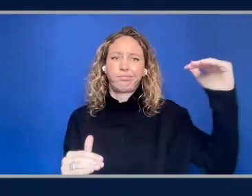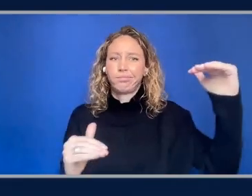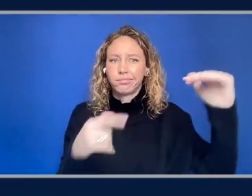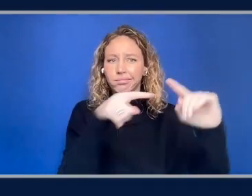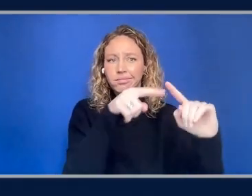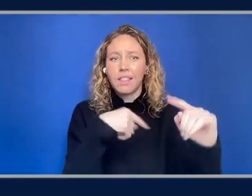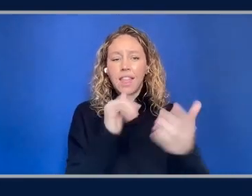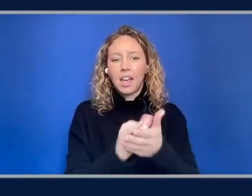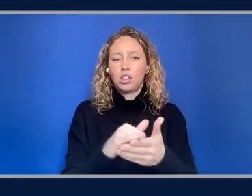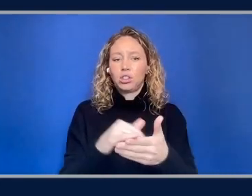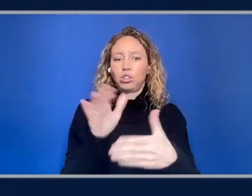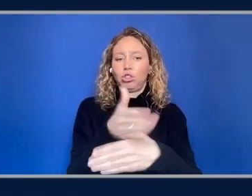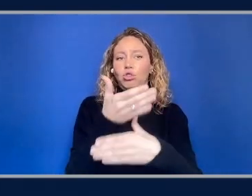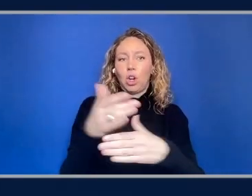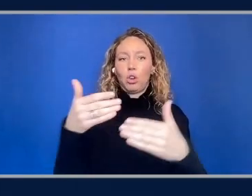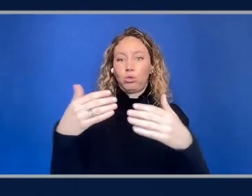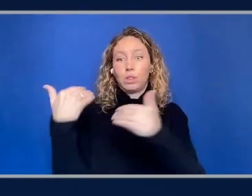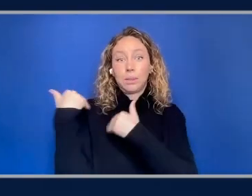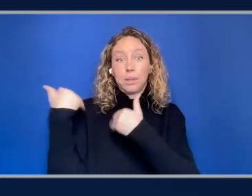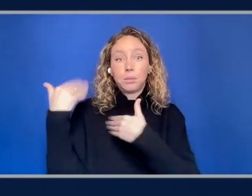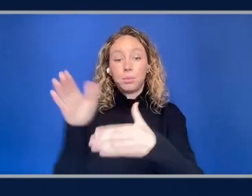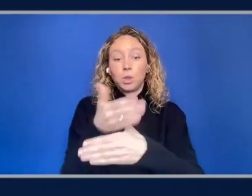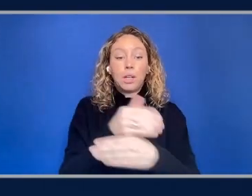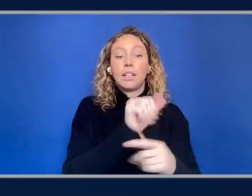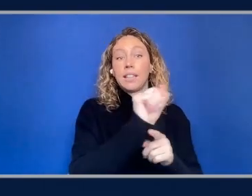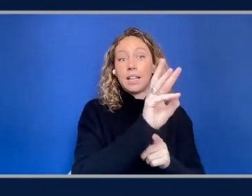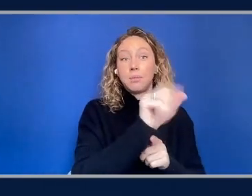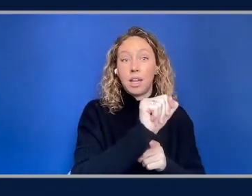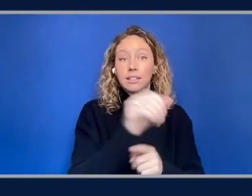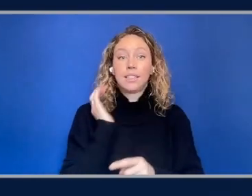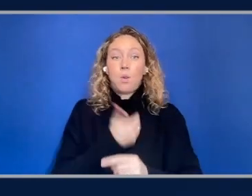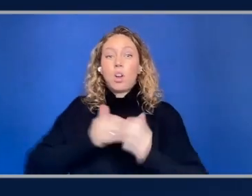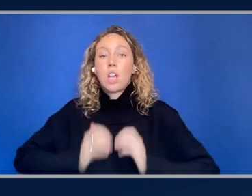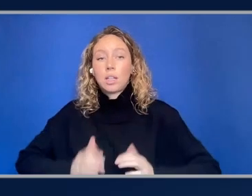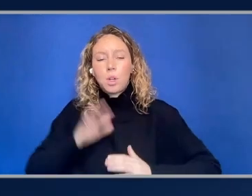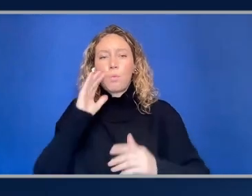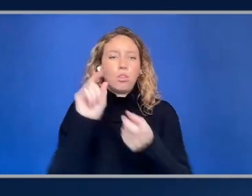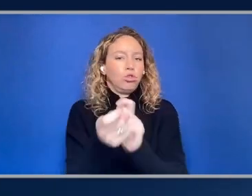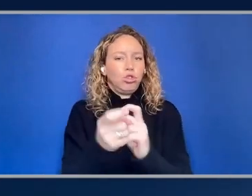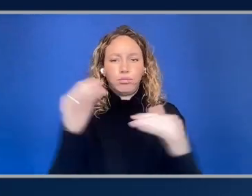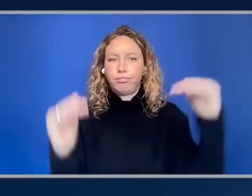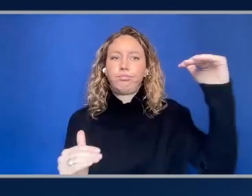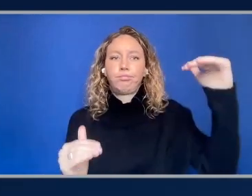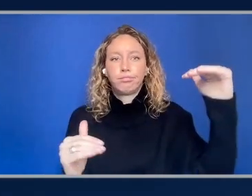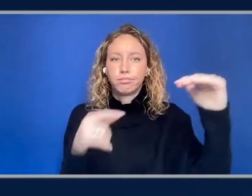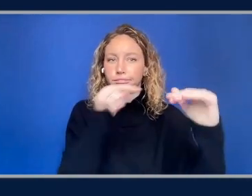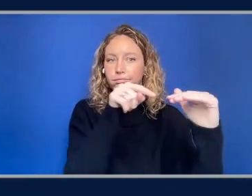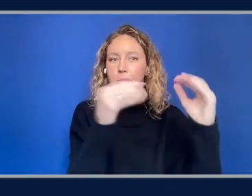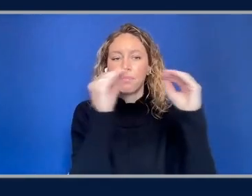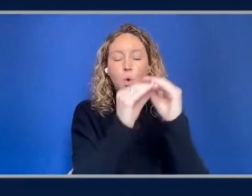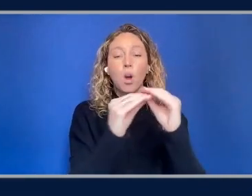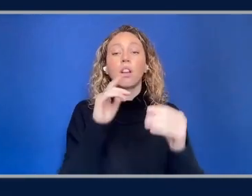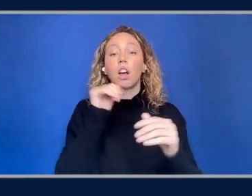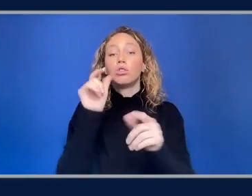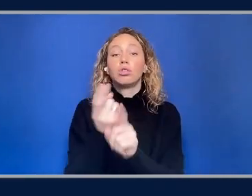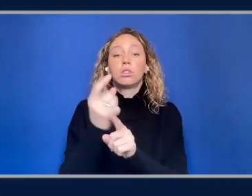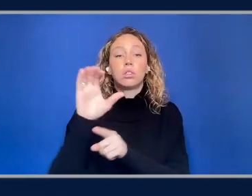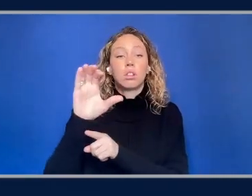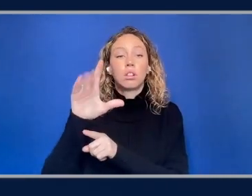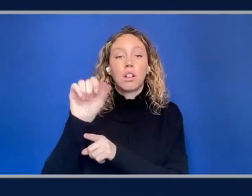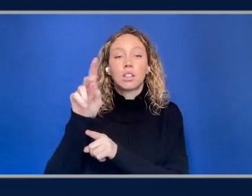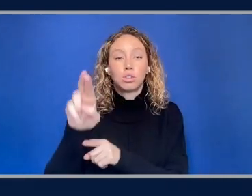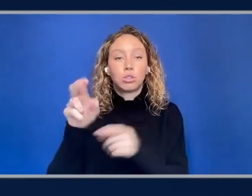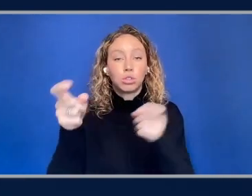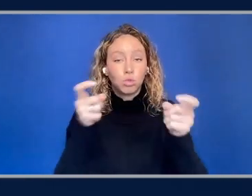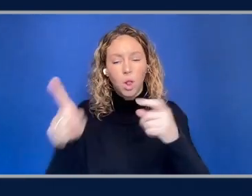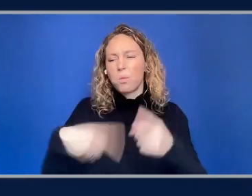shared responsibility boundary between AWS and our customers substantially so that it also includes not just the cluster control plane, like when we launched the service originally,